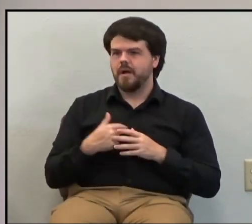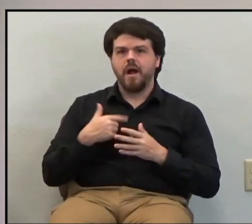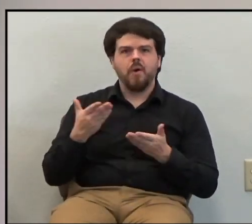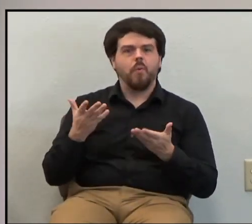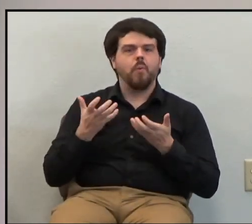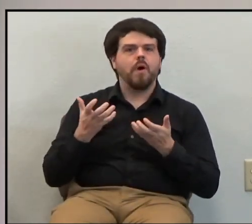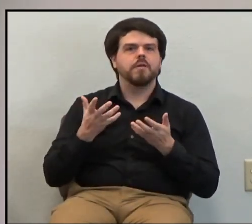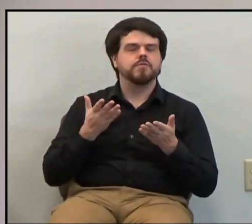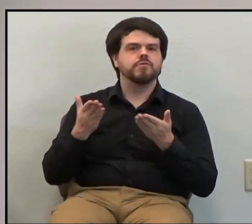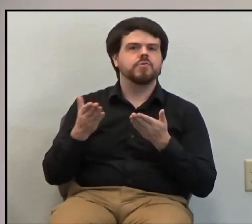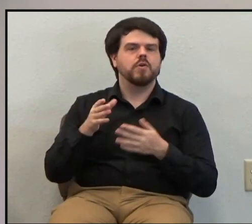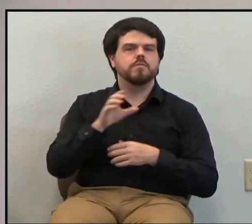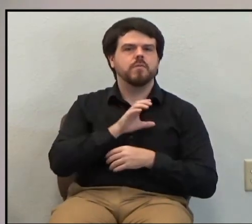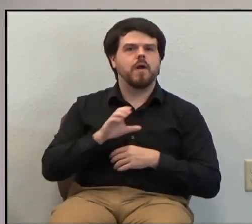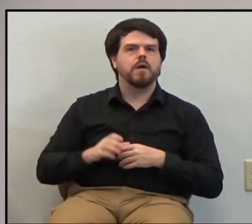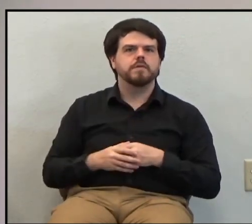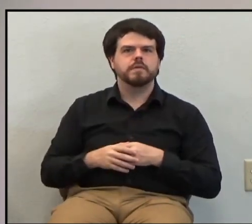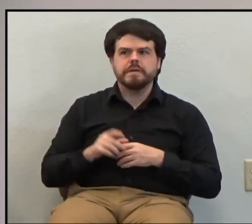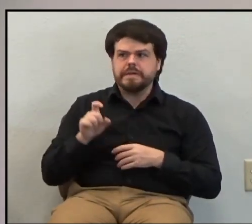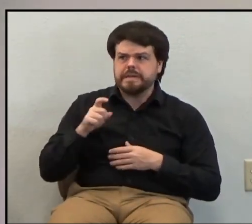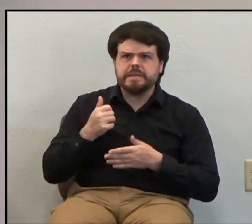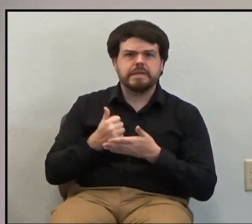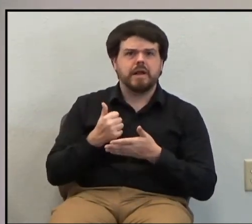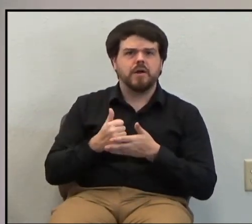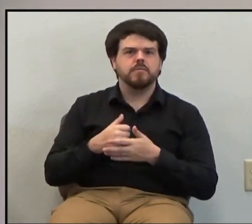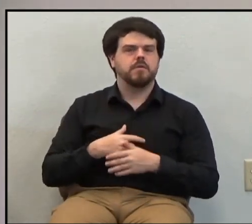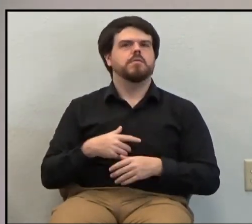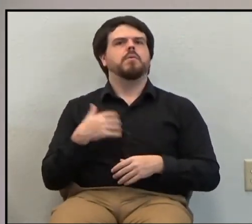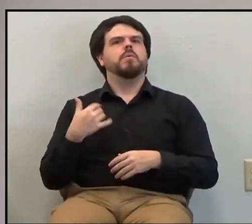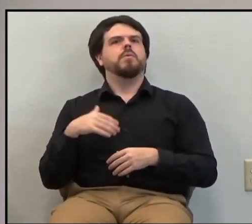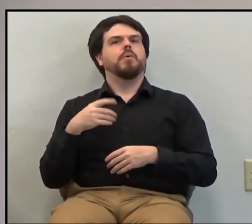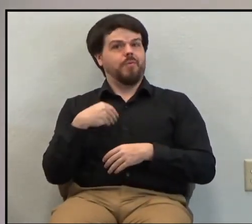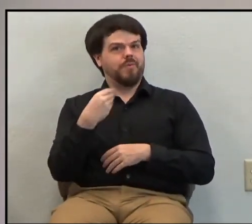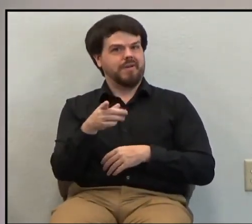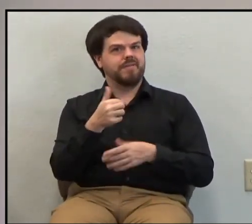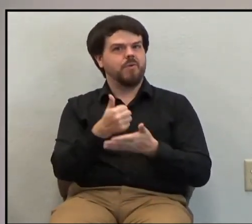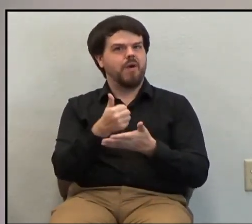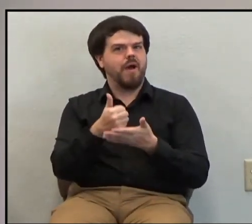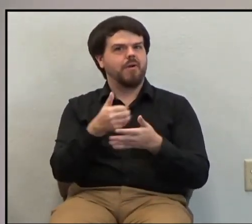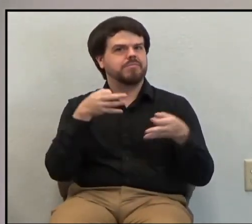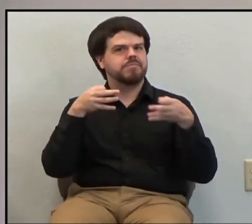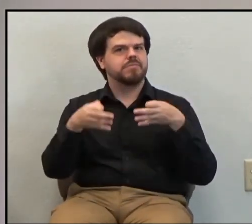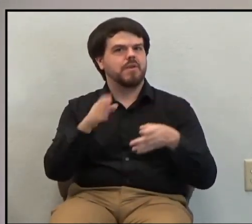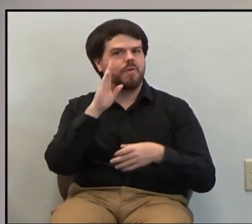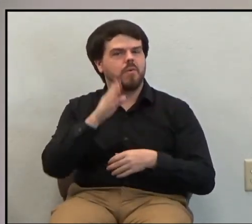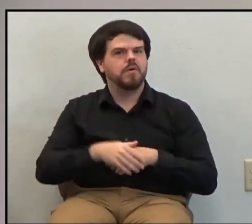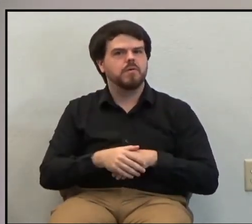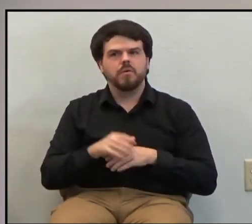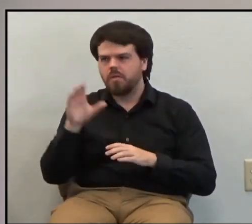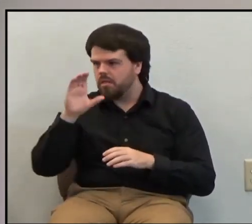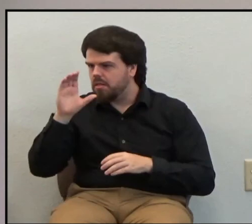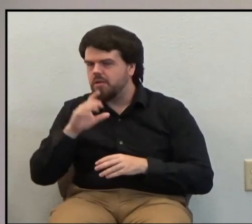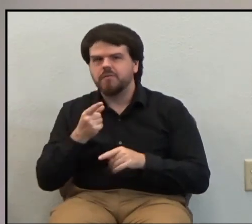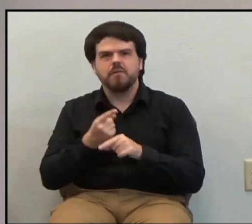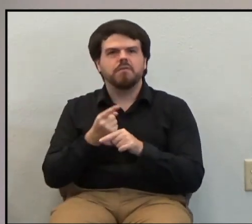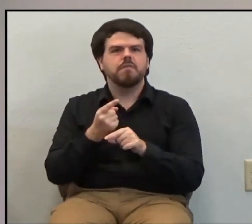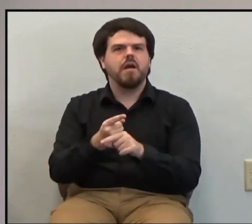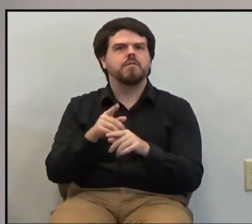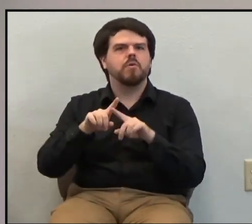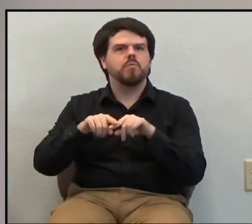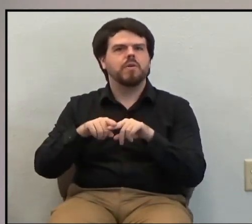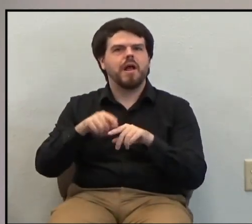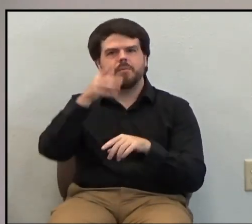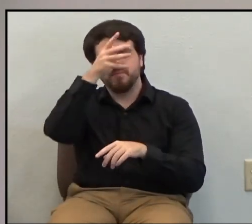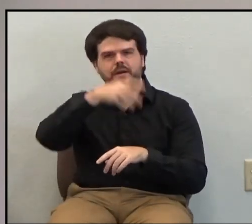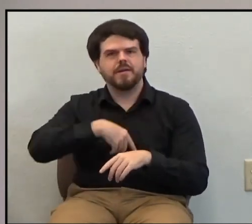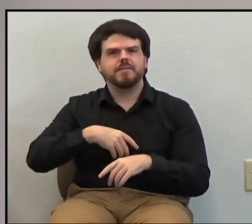to serve Christ, but I need some help. Oh, we will give you the help. We are looking for faithful, reliable men. Fat